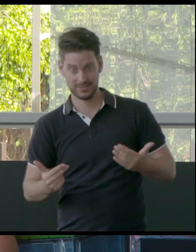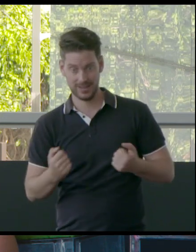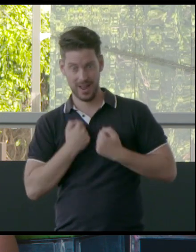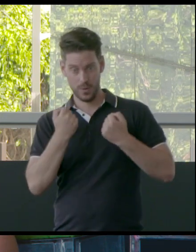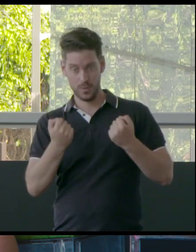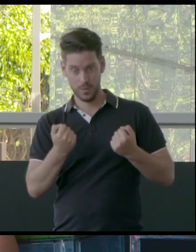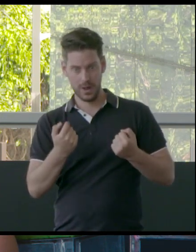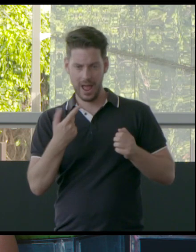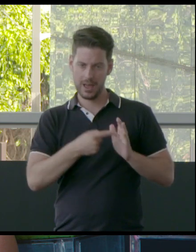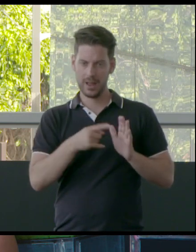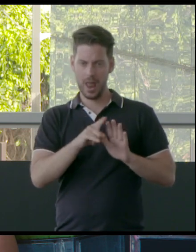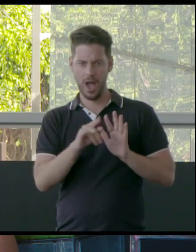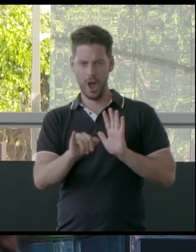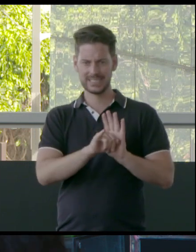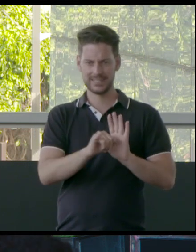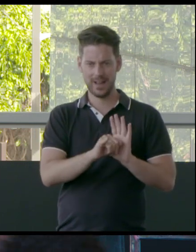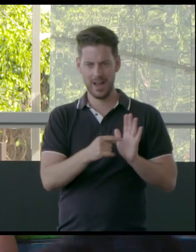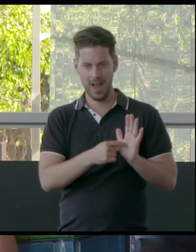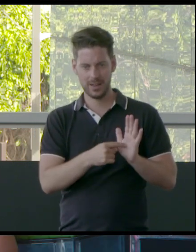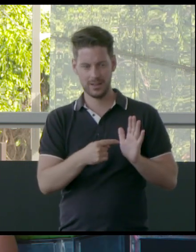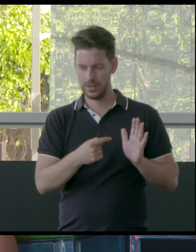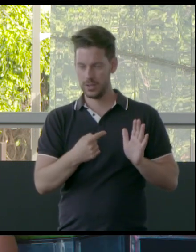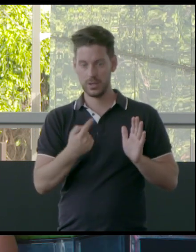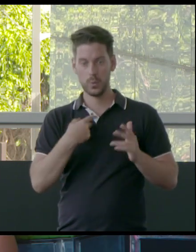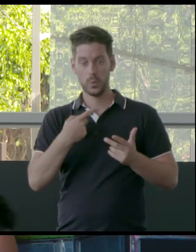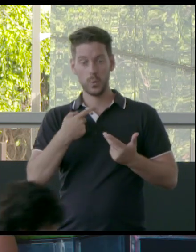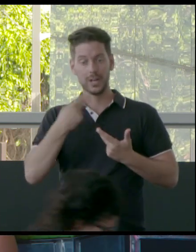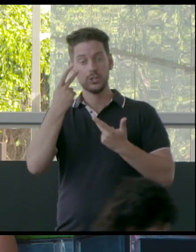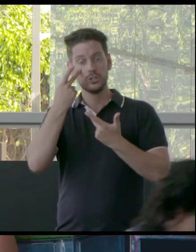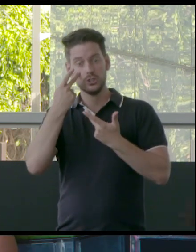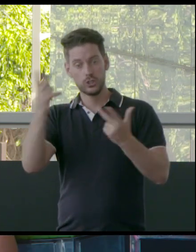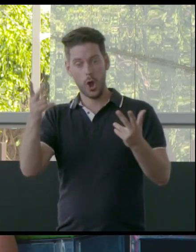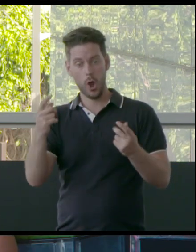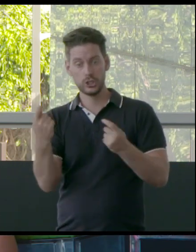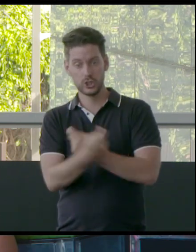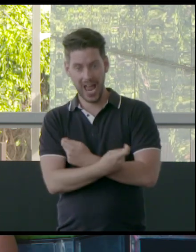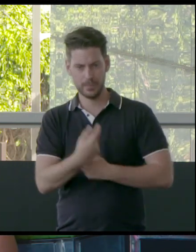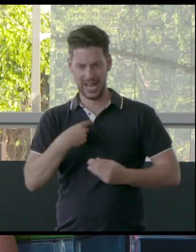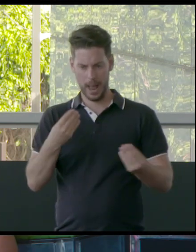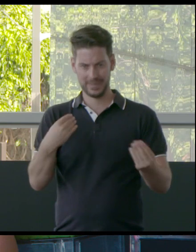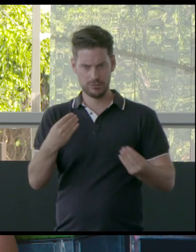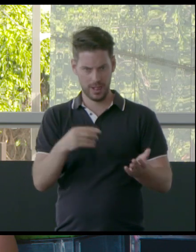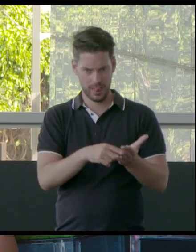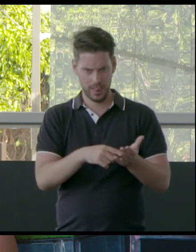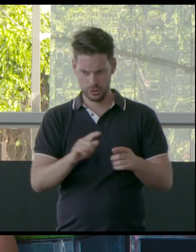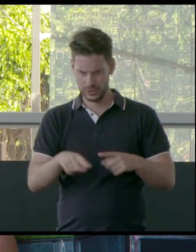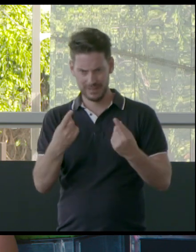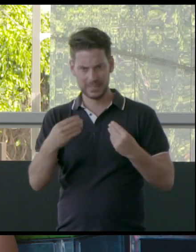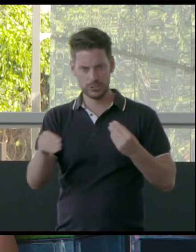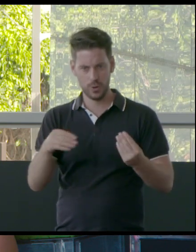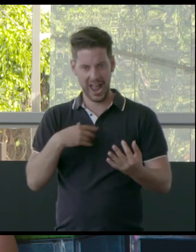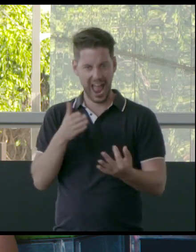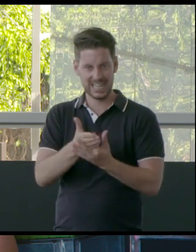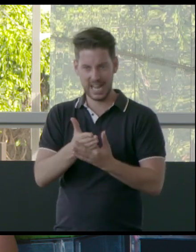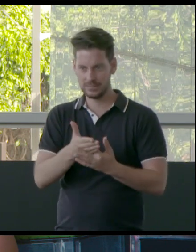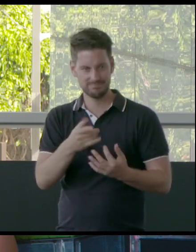identifiers. We become the indicators of that change because of what we're using in our materiality, on what we have access